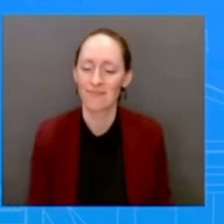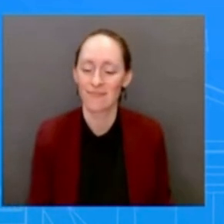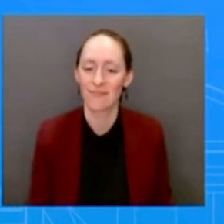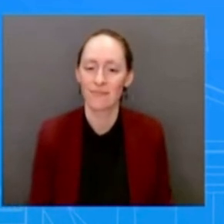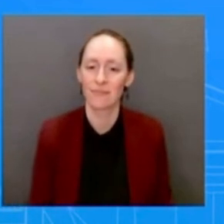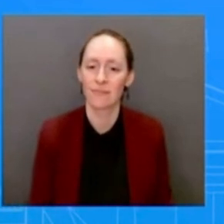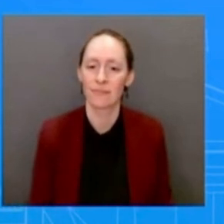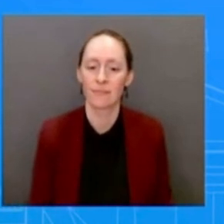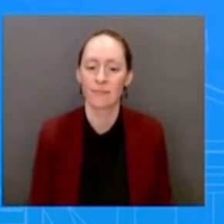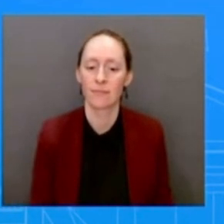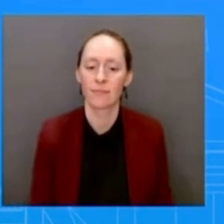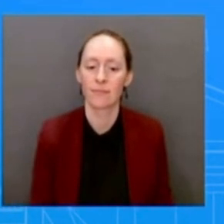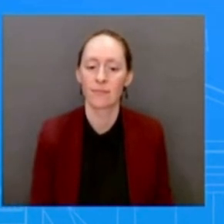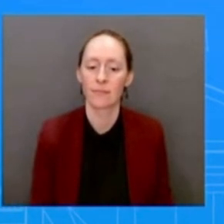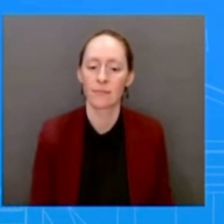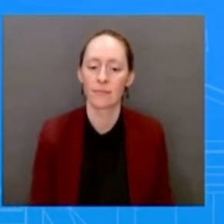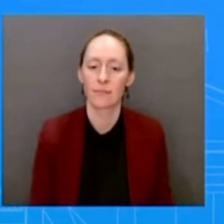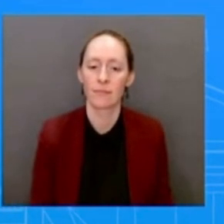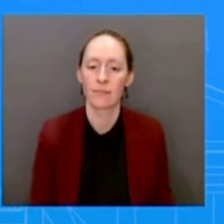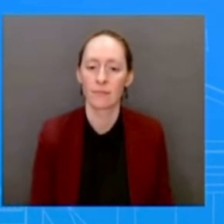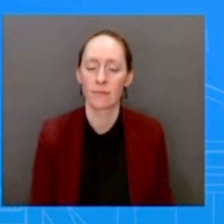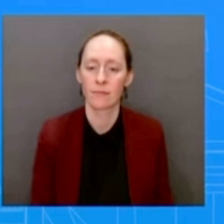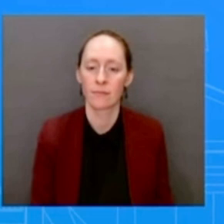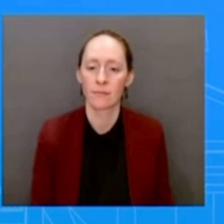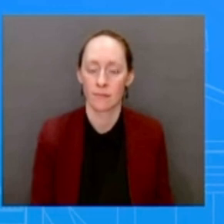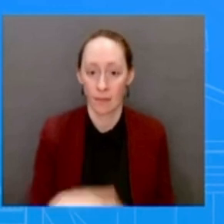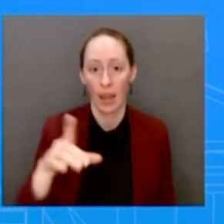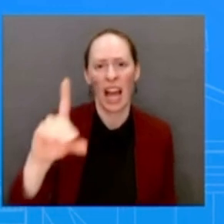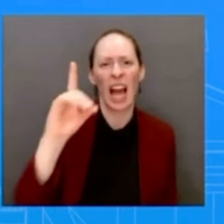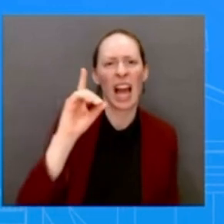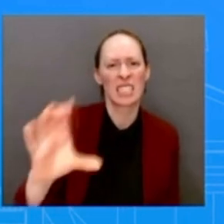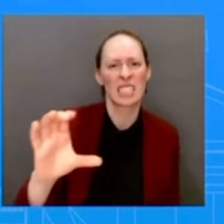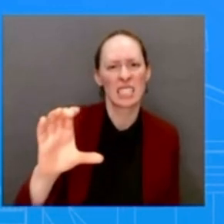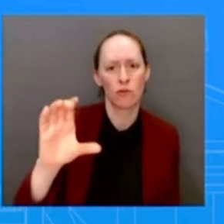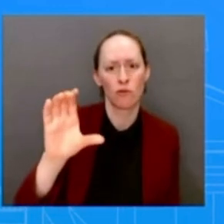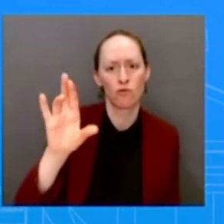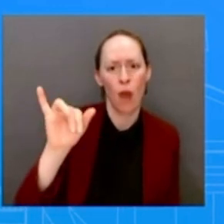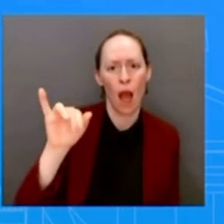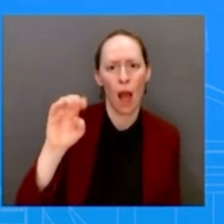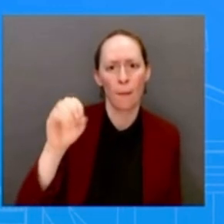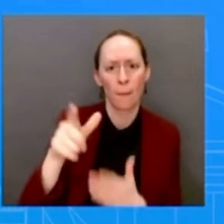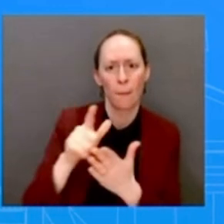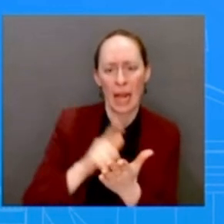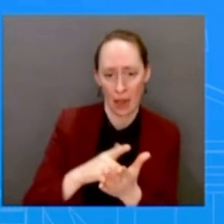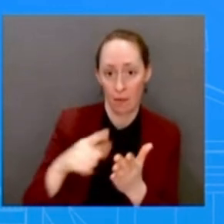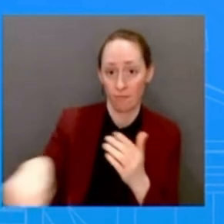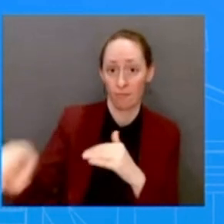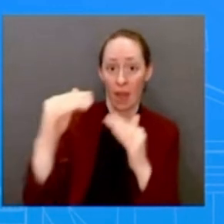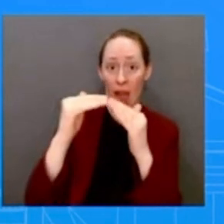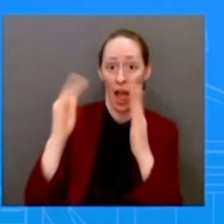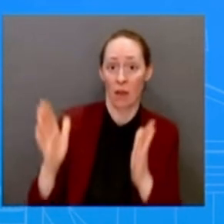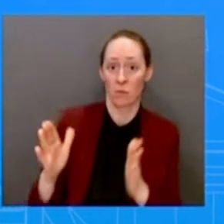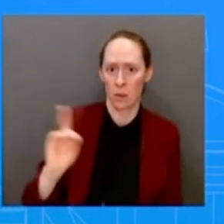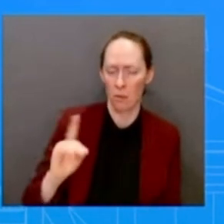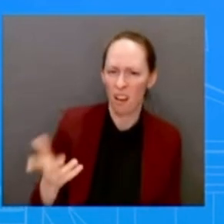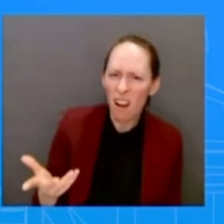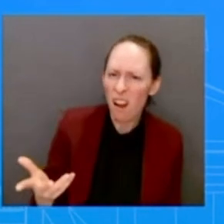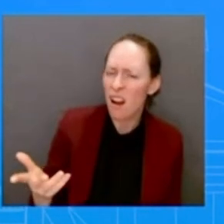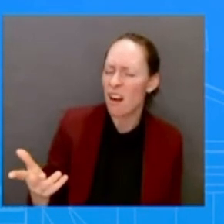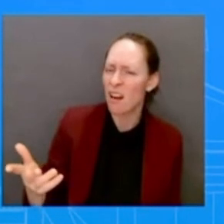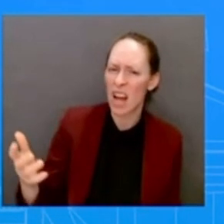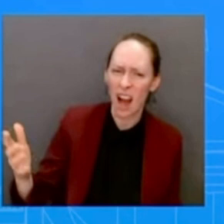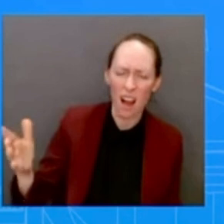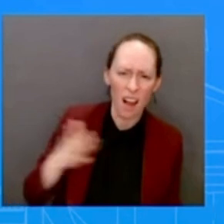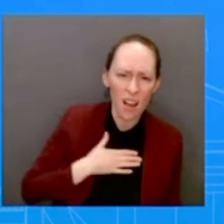bill, the House Democrats who are expressing anger and frustration, they are in part saying that they wish they had known sooner